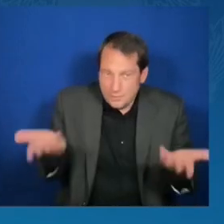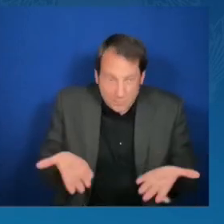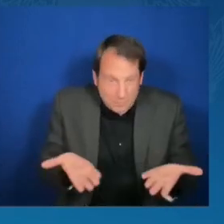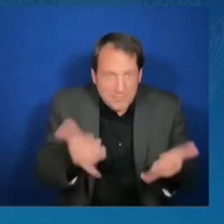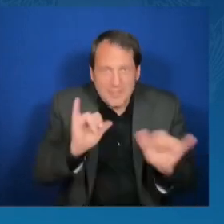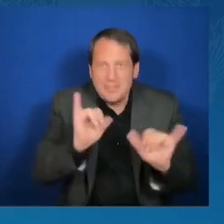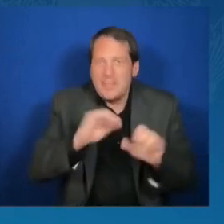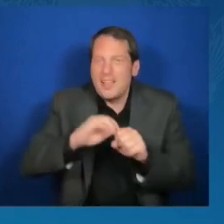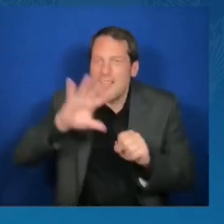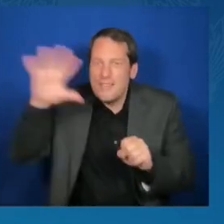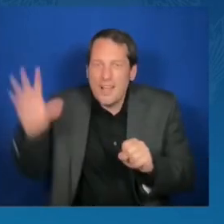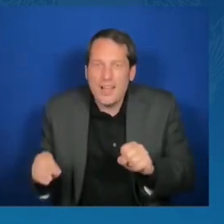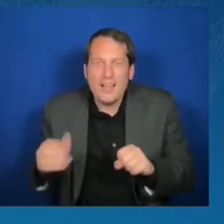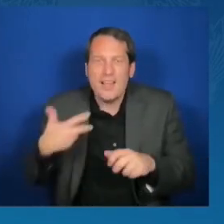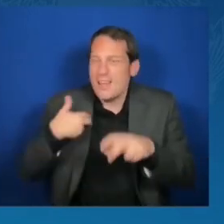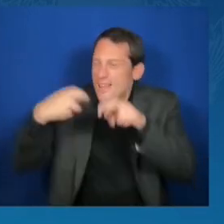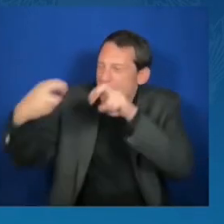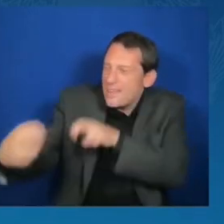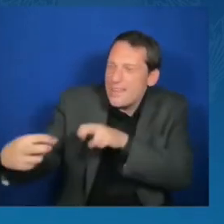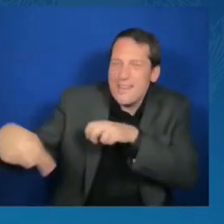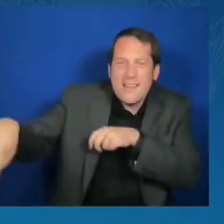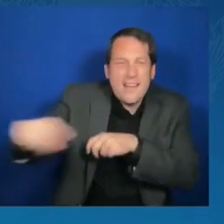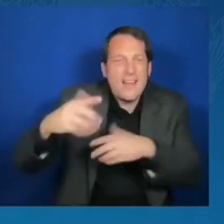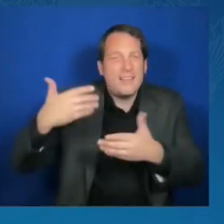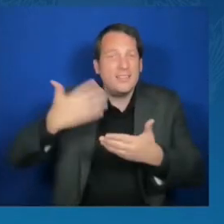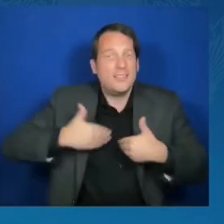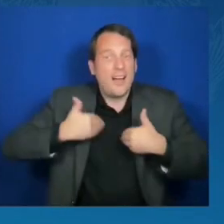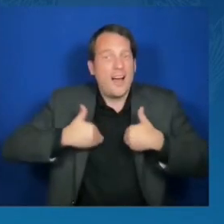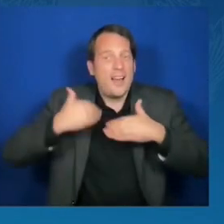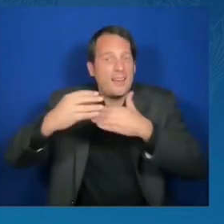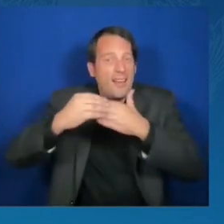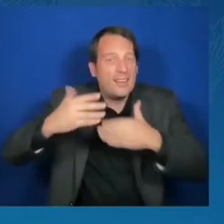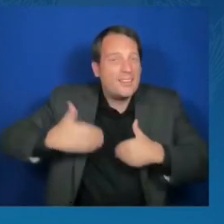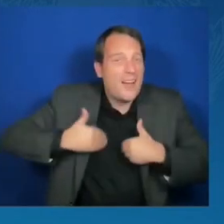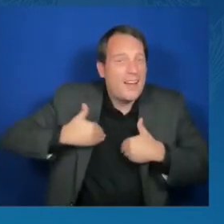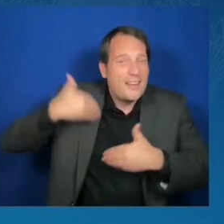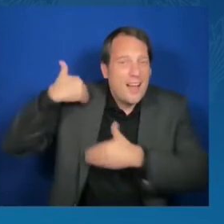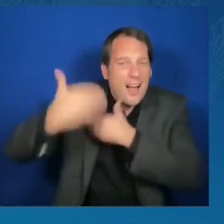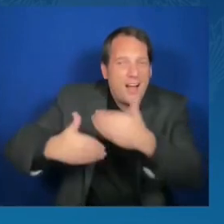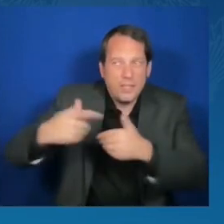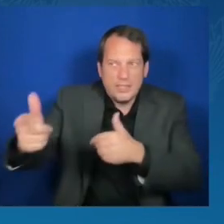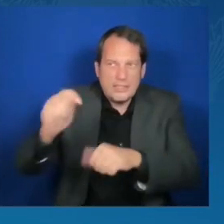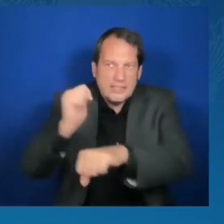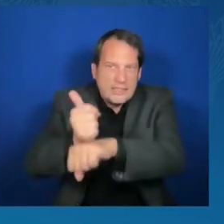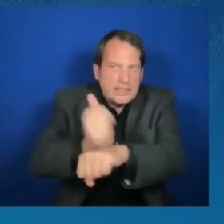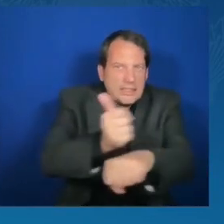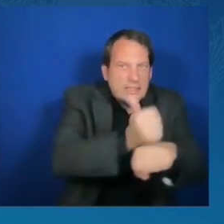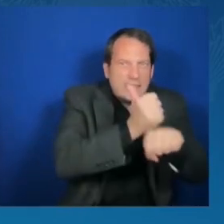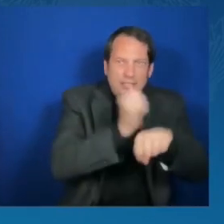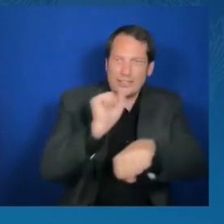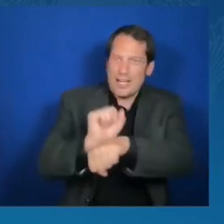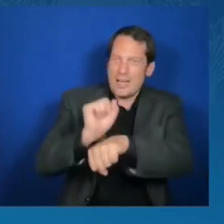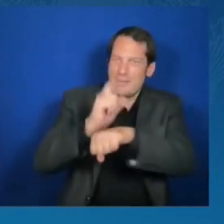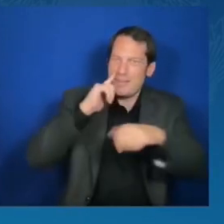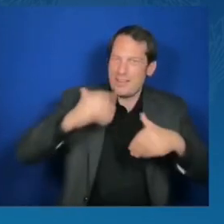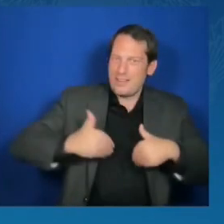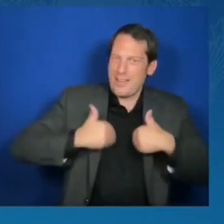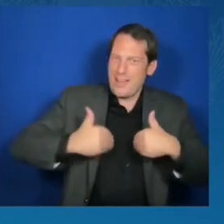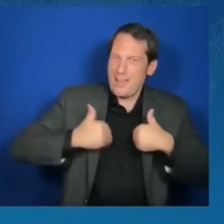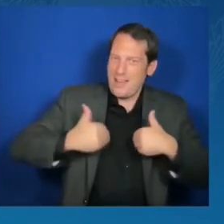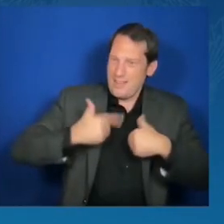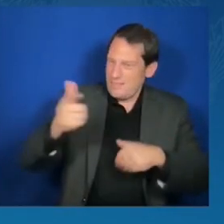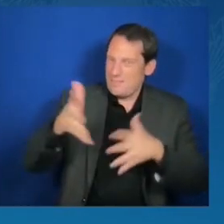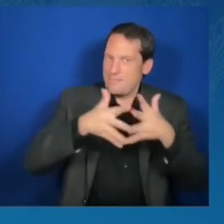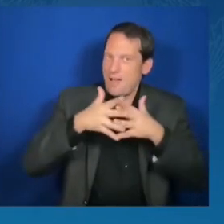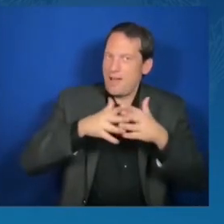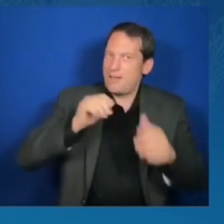training American nonprofits in techniques learned from fighting infectious diseases in Malawi, to so much more. What's clear